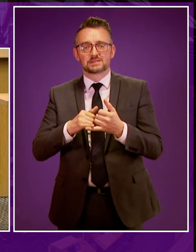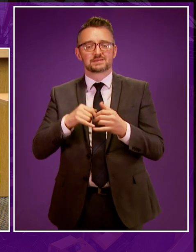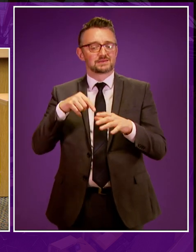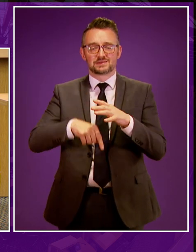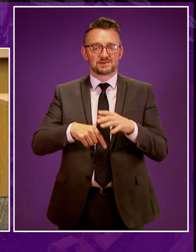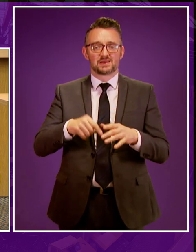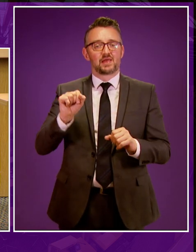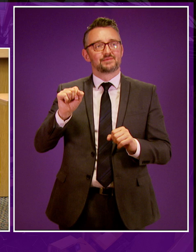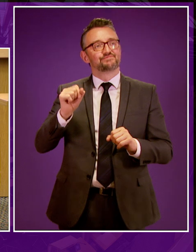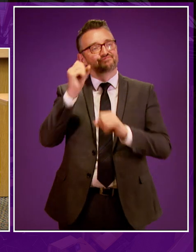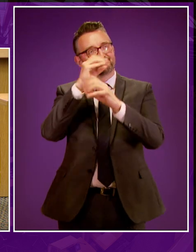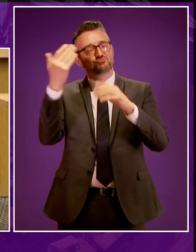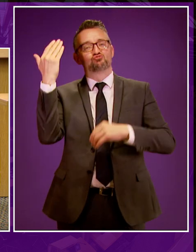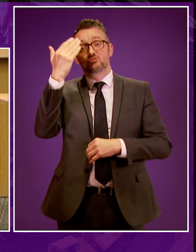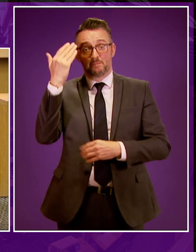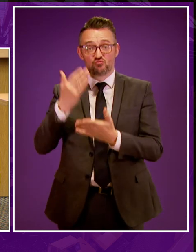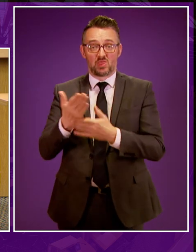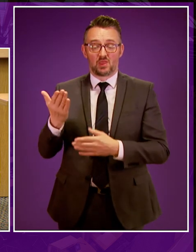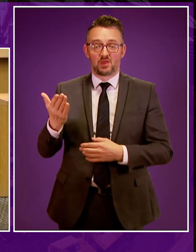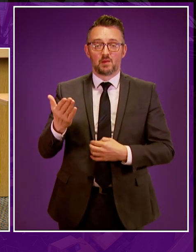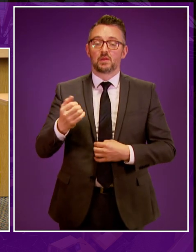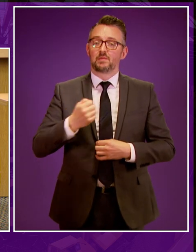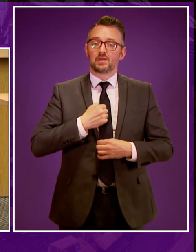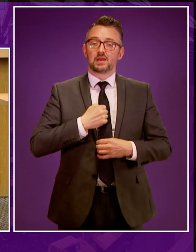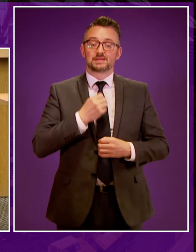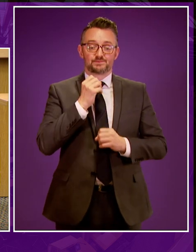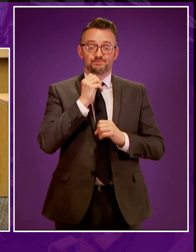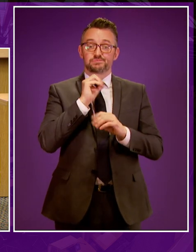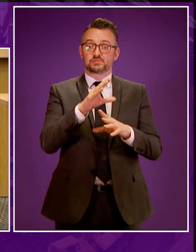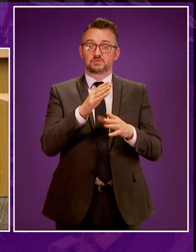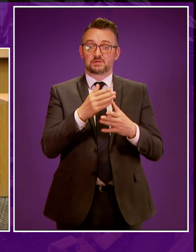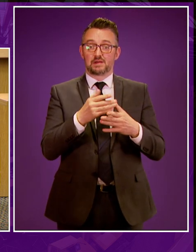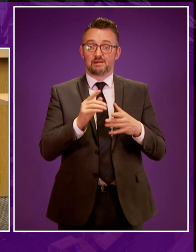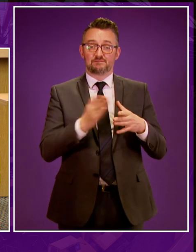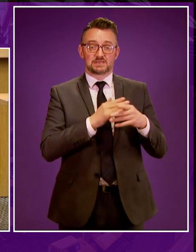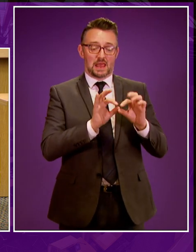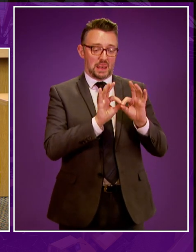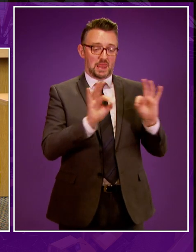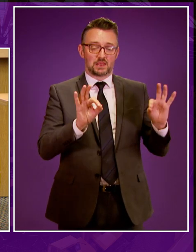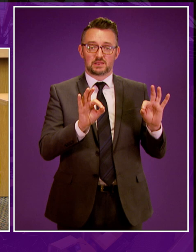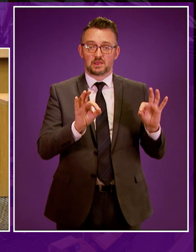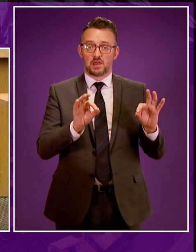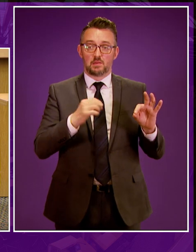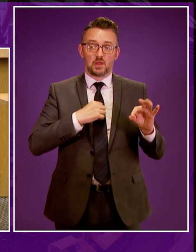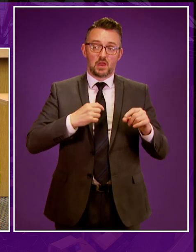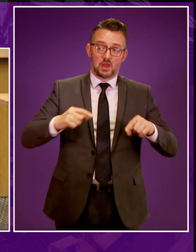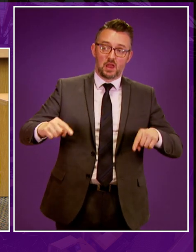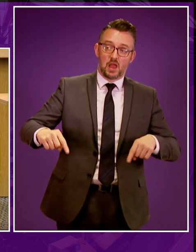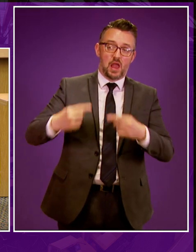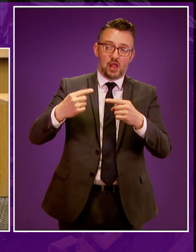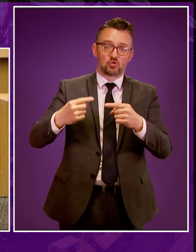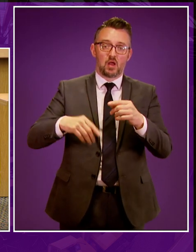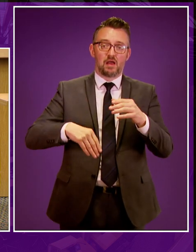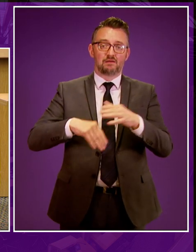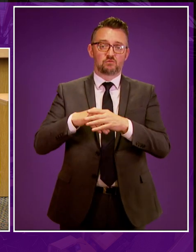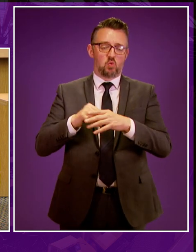and nothing more. Now, as I said in my opening lines of the speech, I'm not arguing for a gung-ho, full